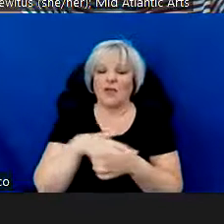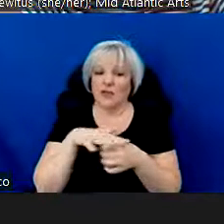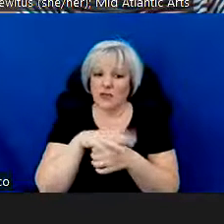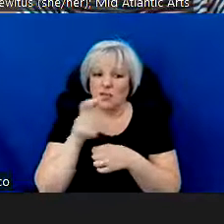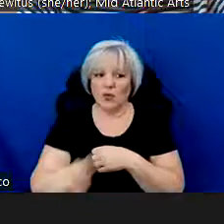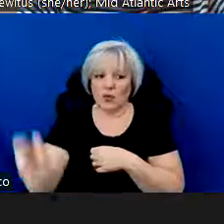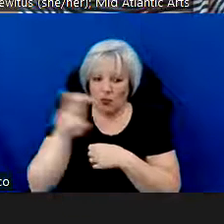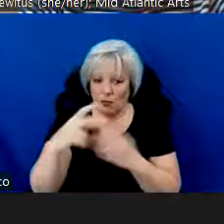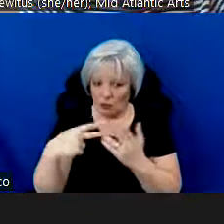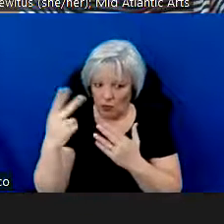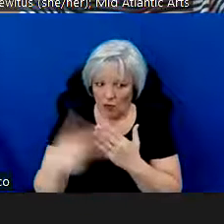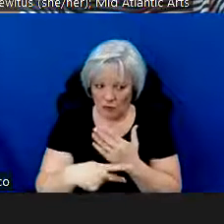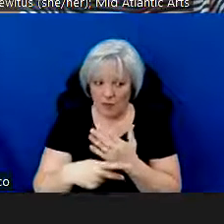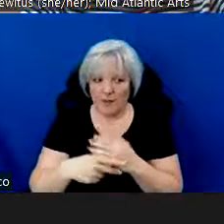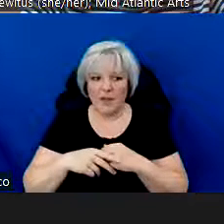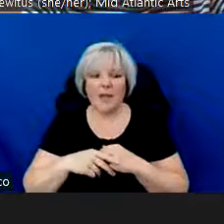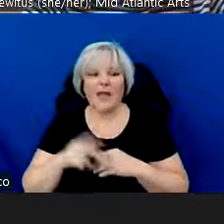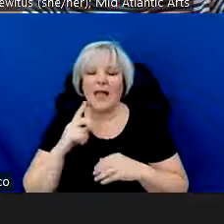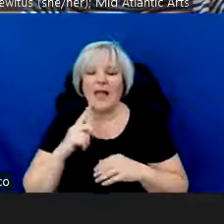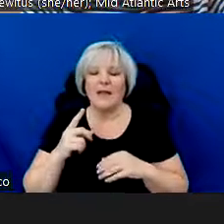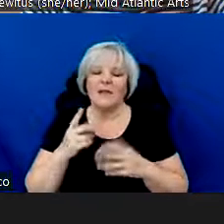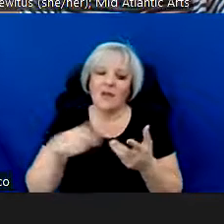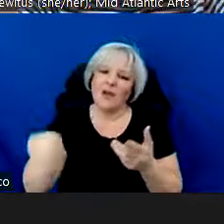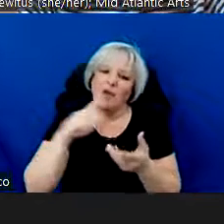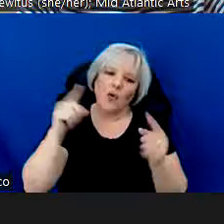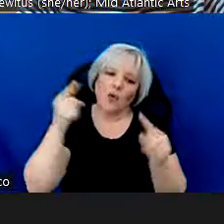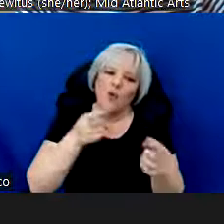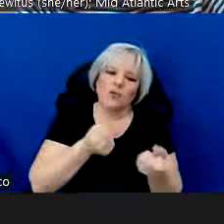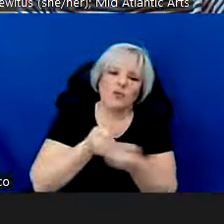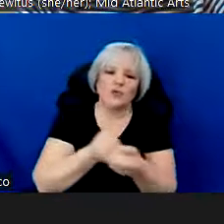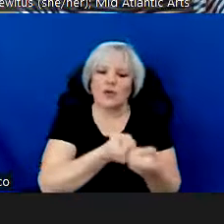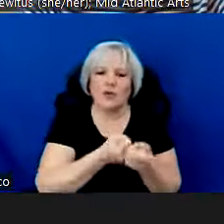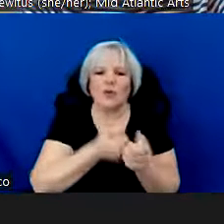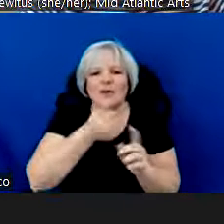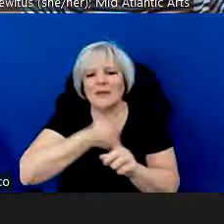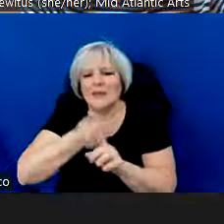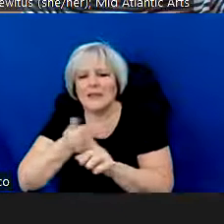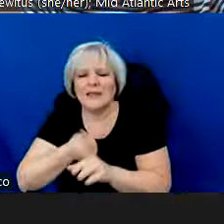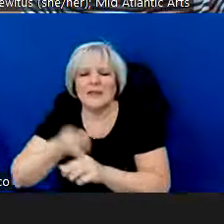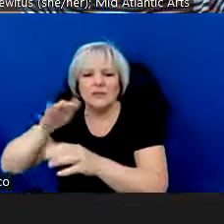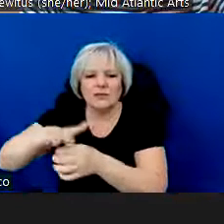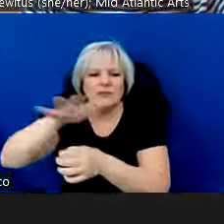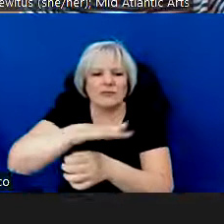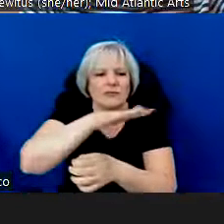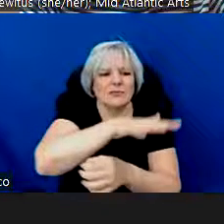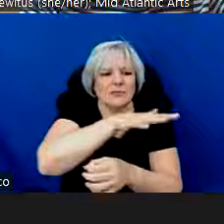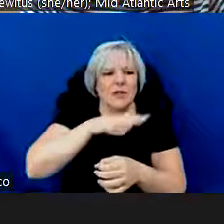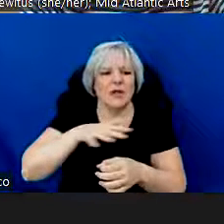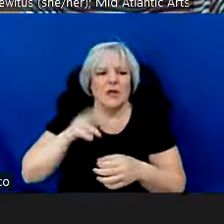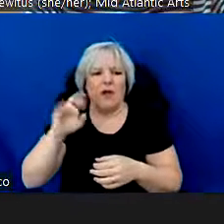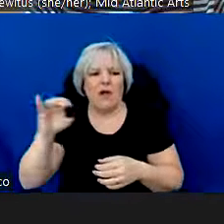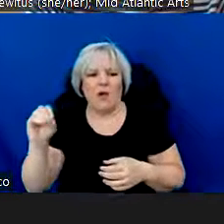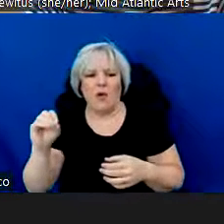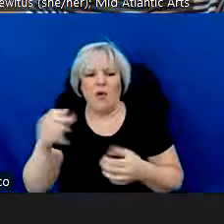to the regional arts organizations to support touring across each respective RAO's states and regions.